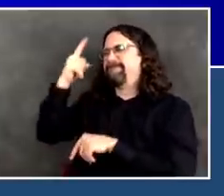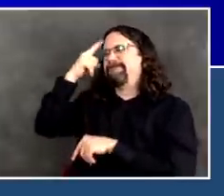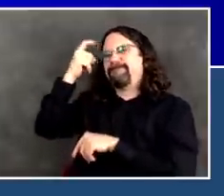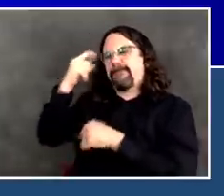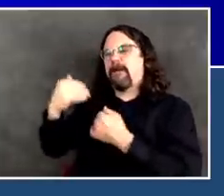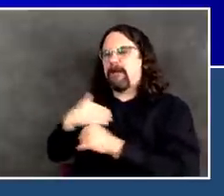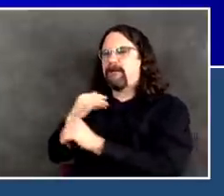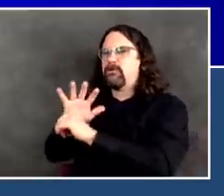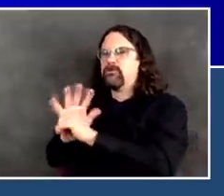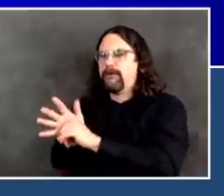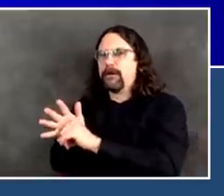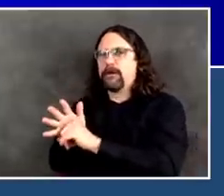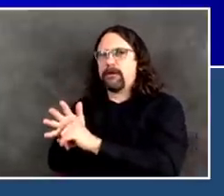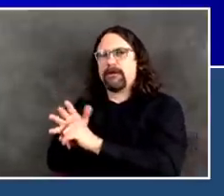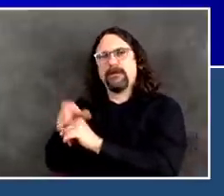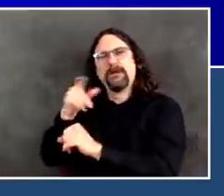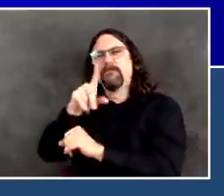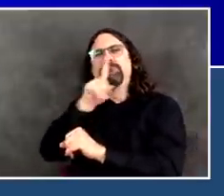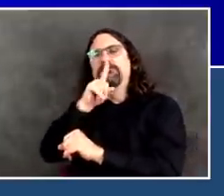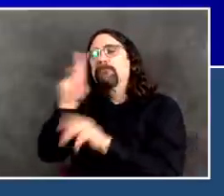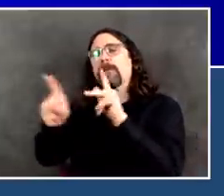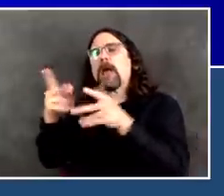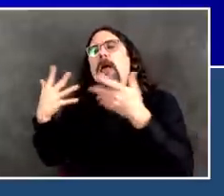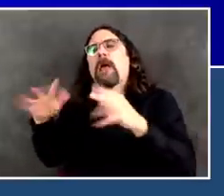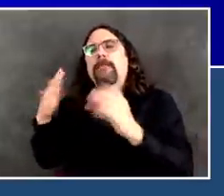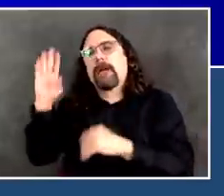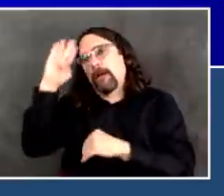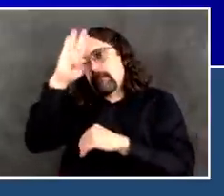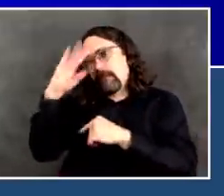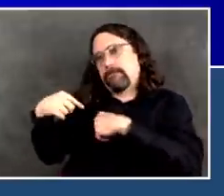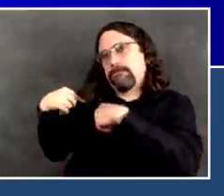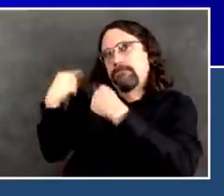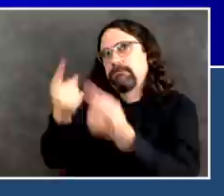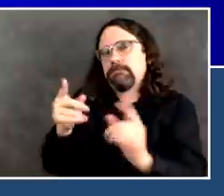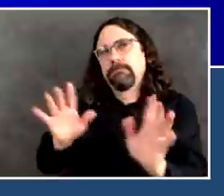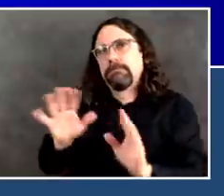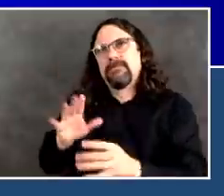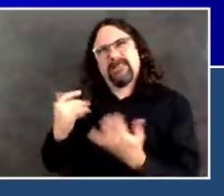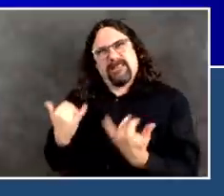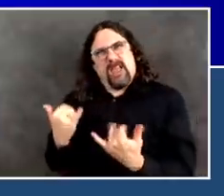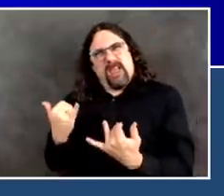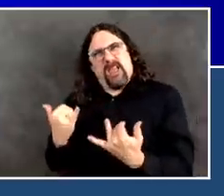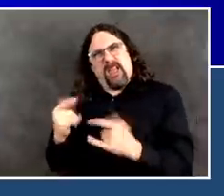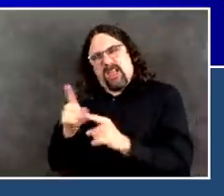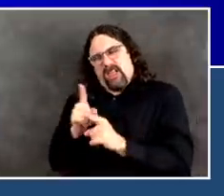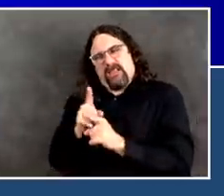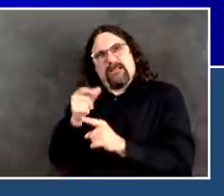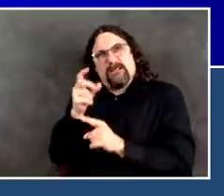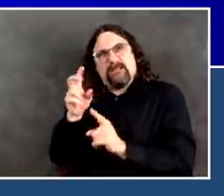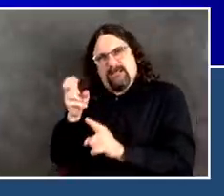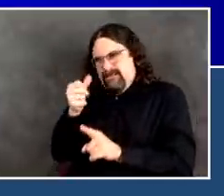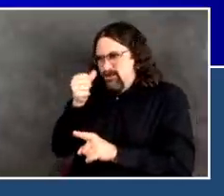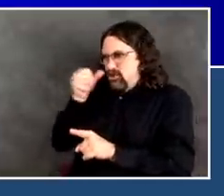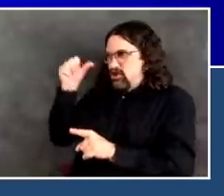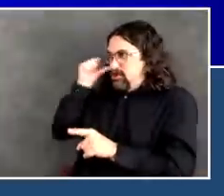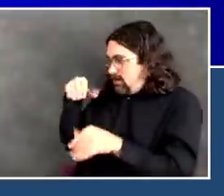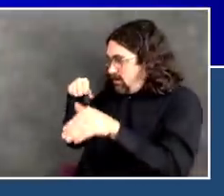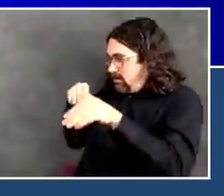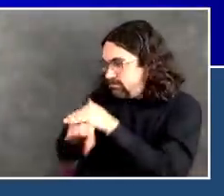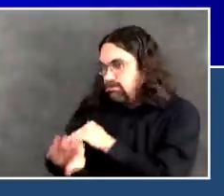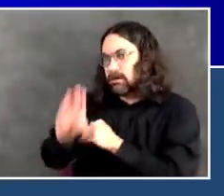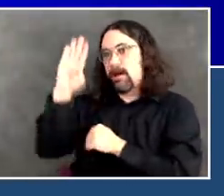indicators, it was right after the very, very worst moments. So you go back to March 31st,